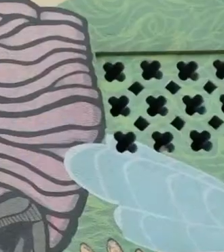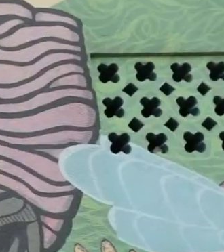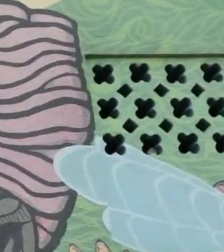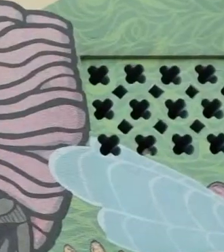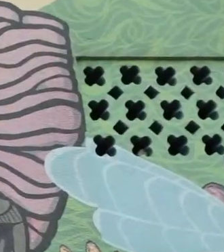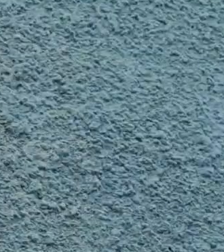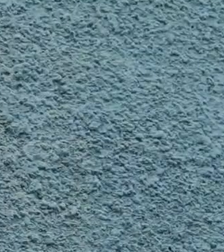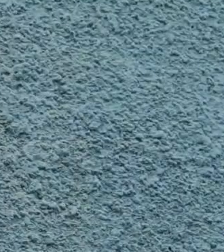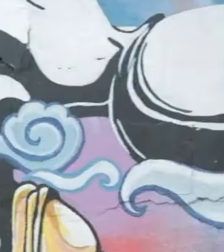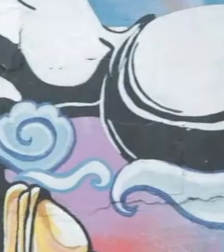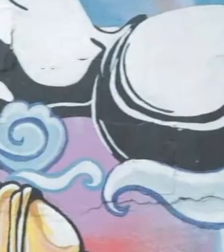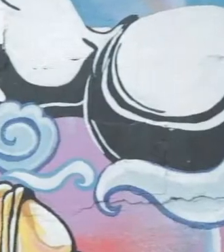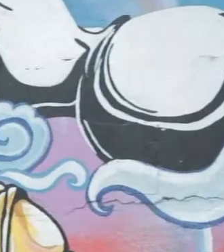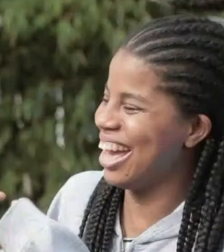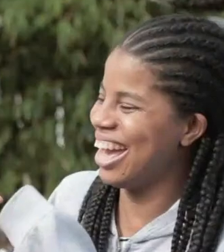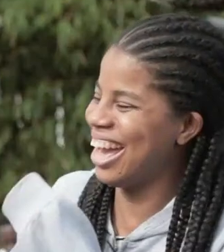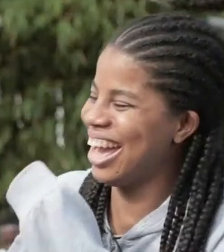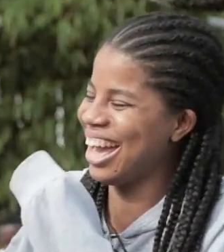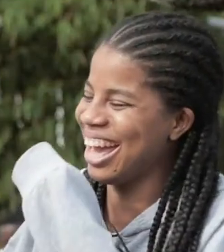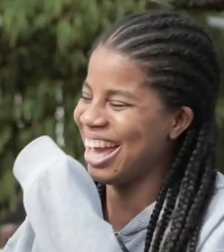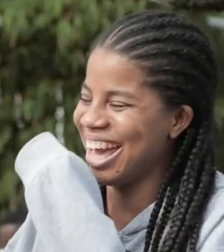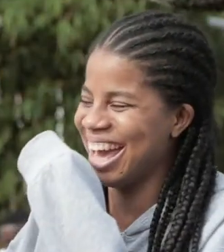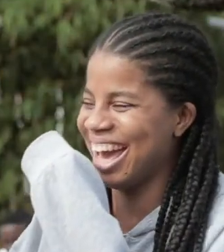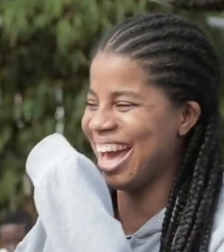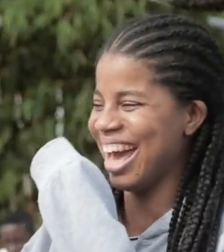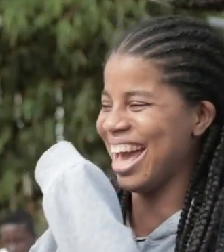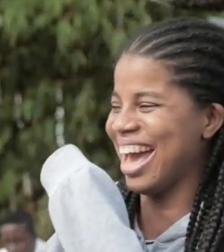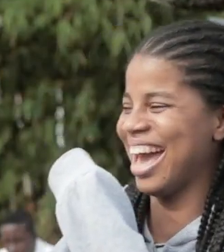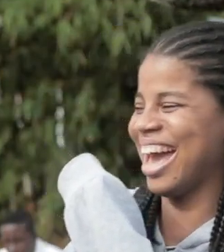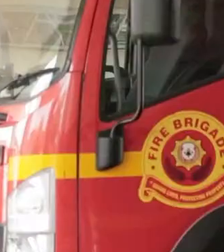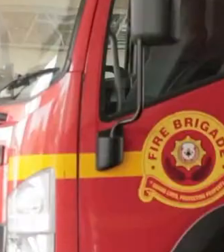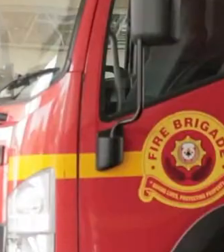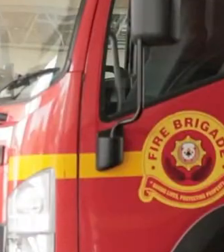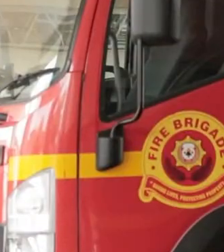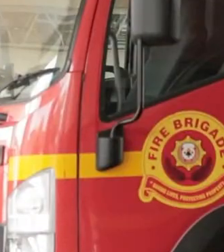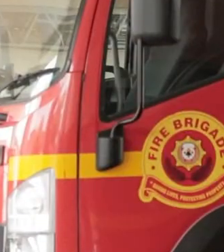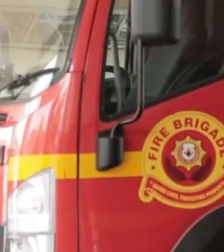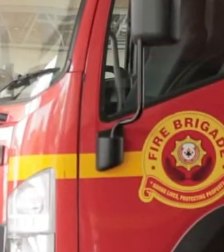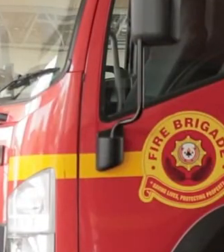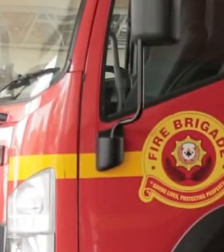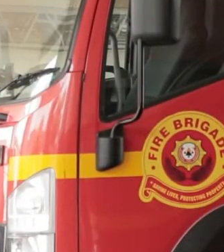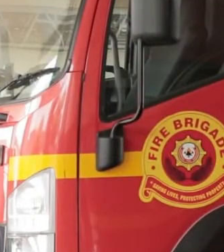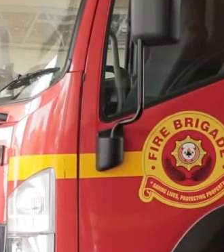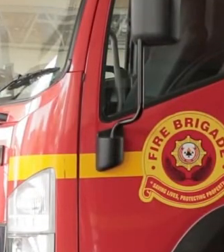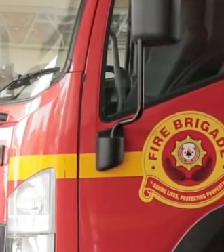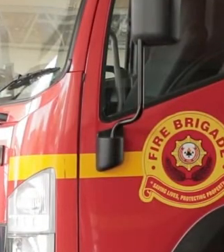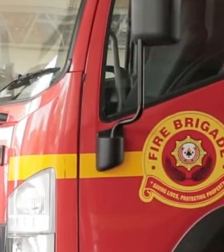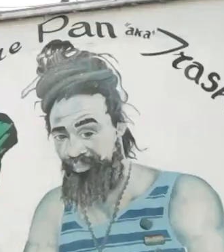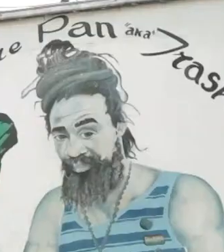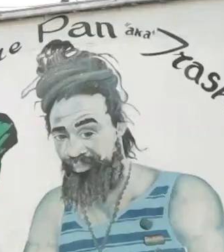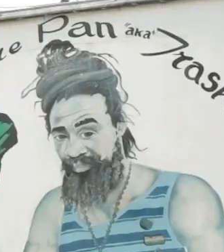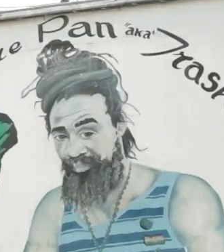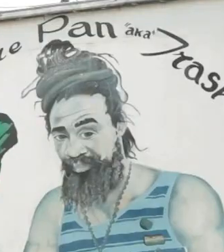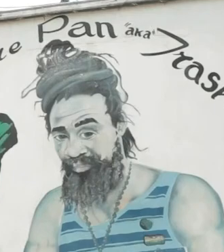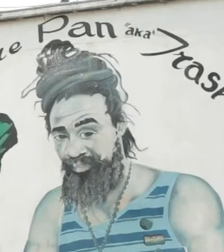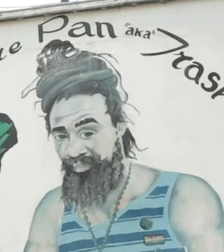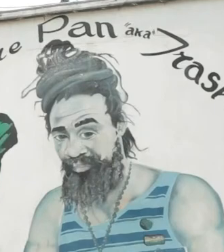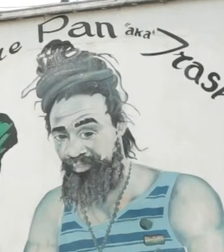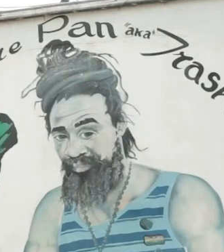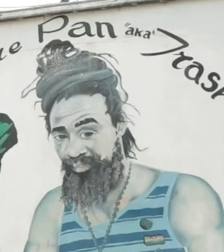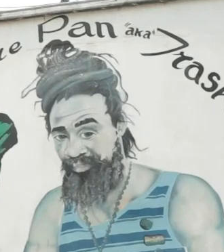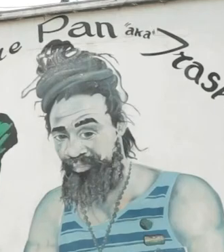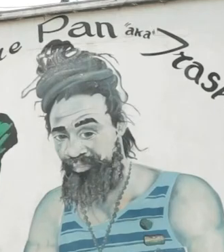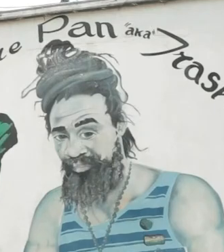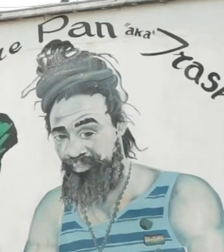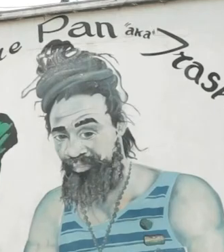depression or schizophrenia. What is, is having a good social support system? As the saying goes,